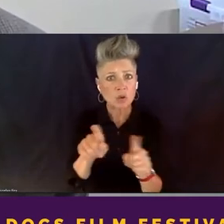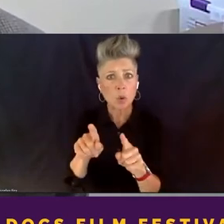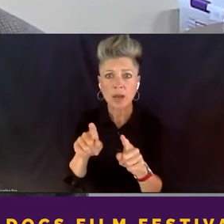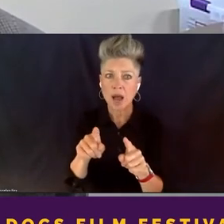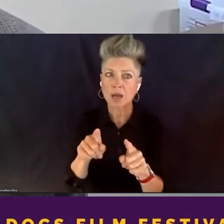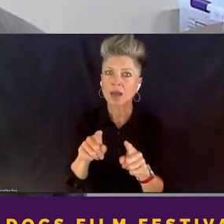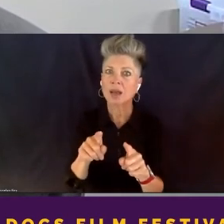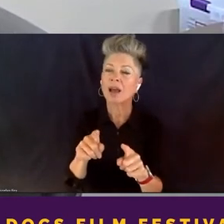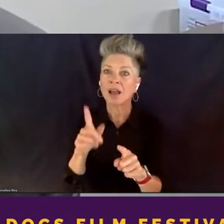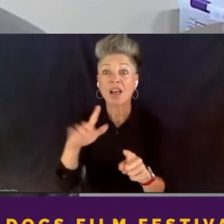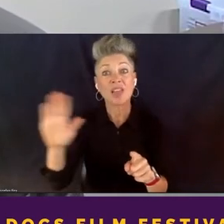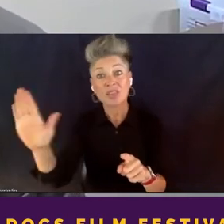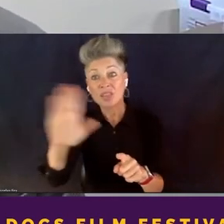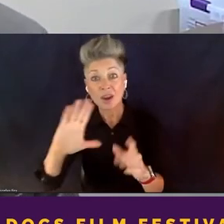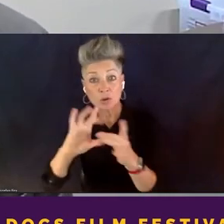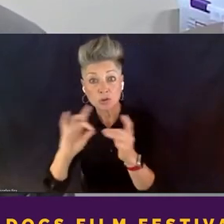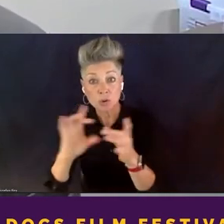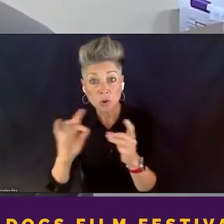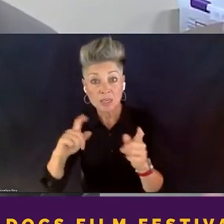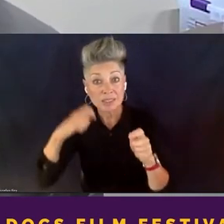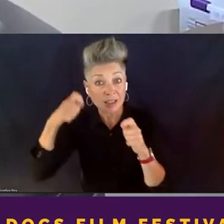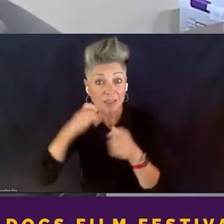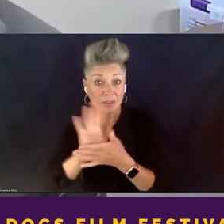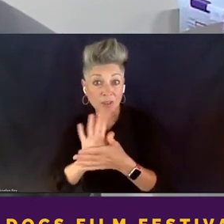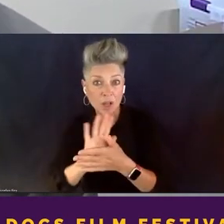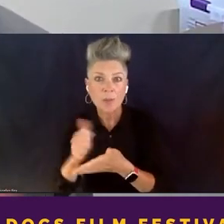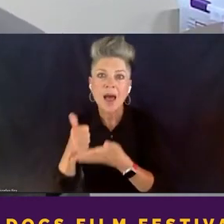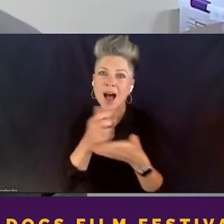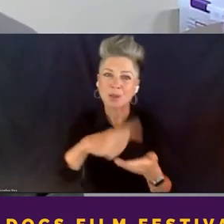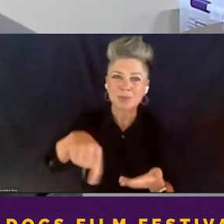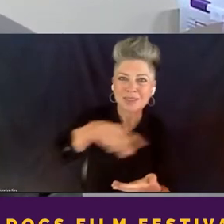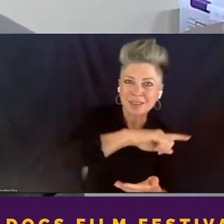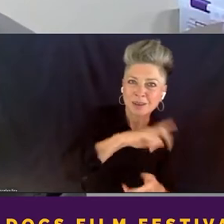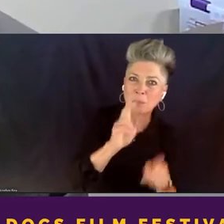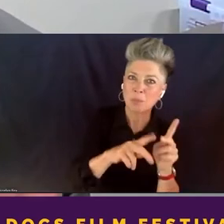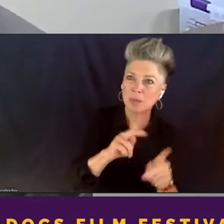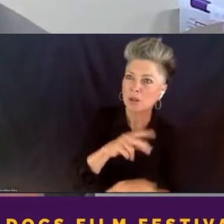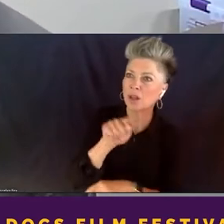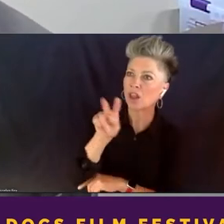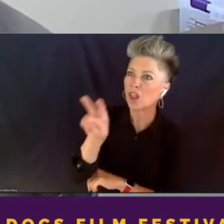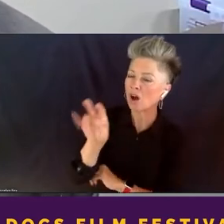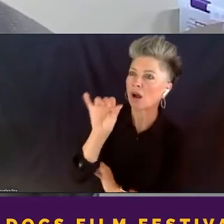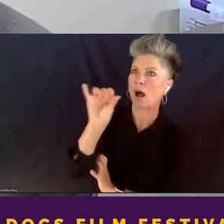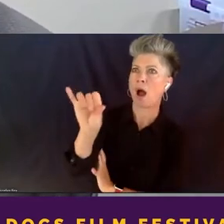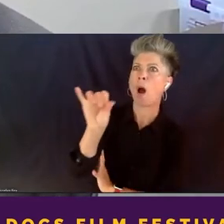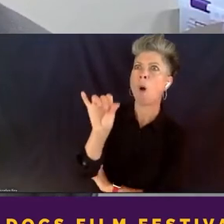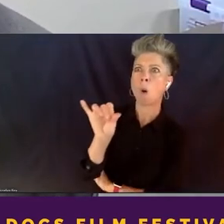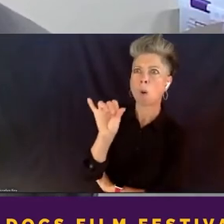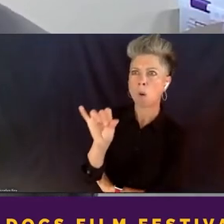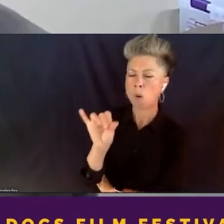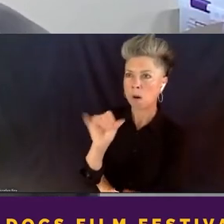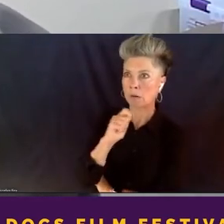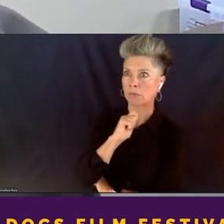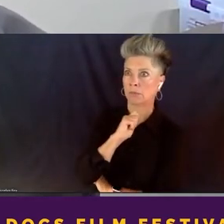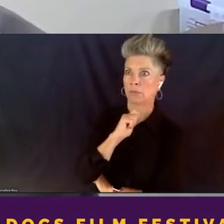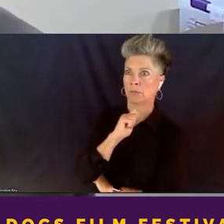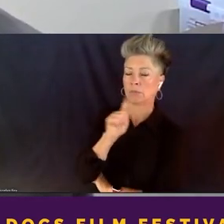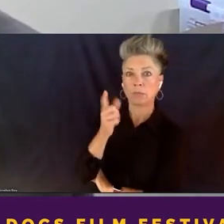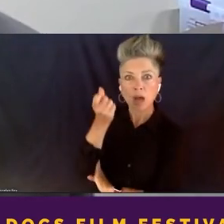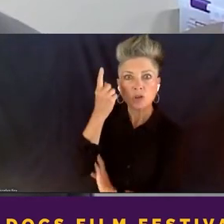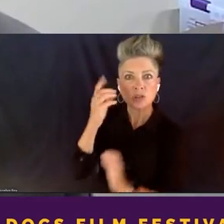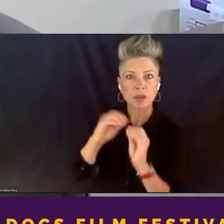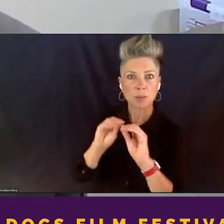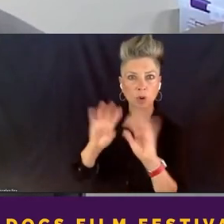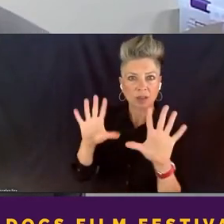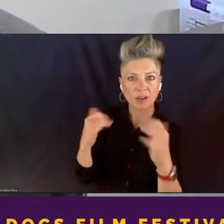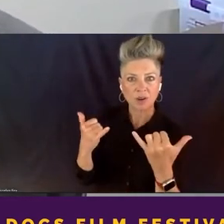understand that we cannot take for granted and stand back and watch what is happening. If we're going to get engaged in making